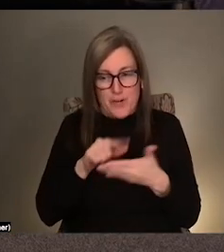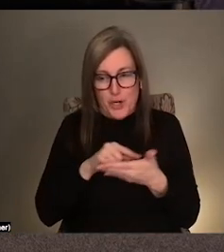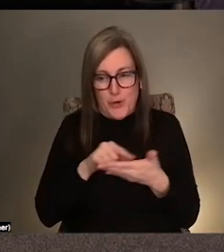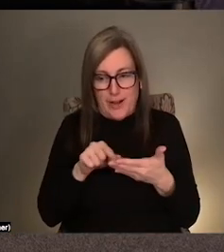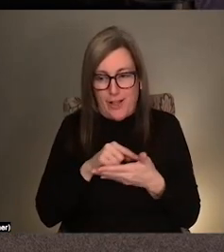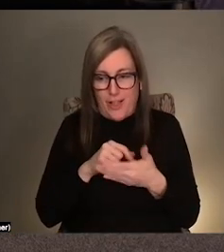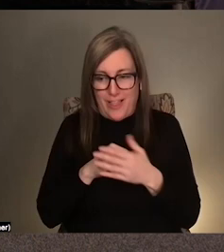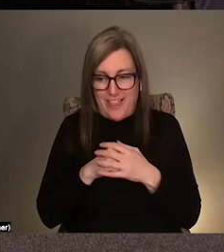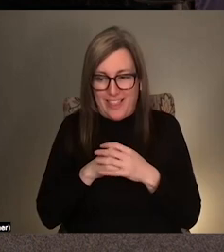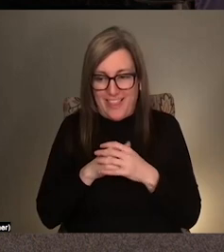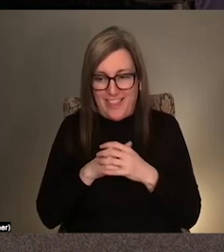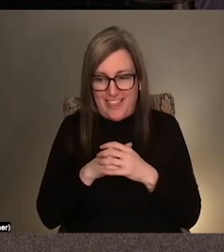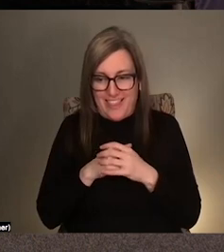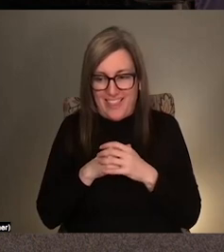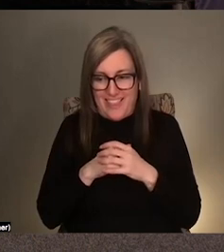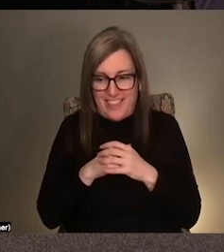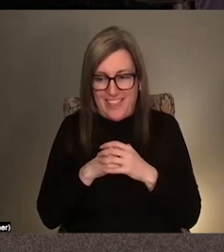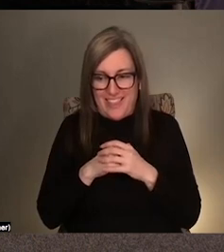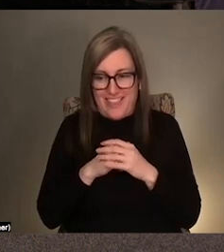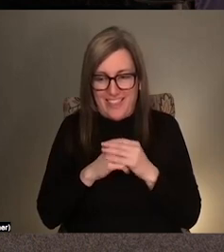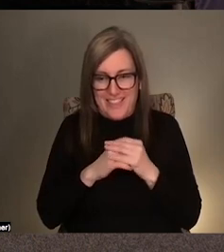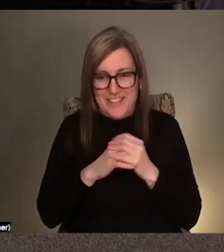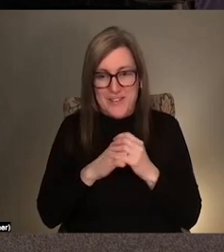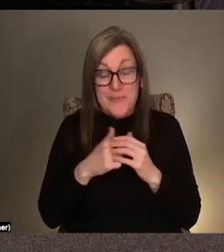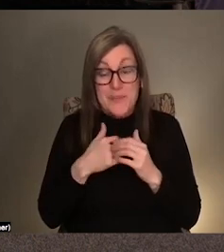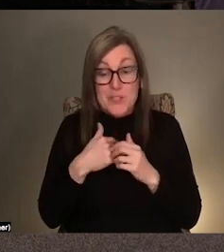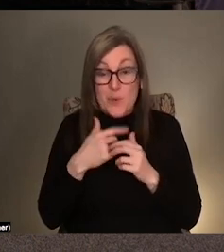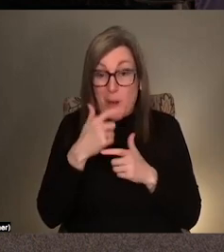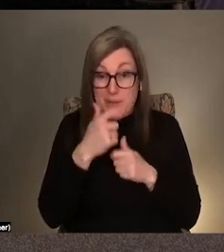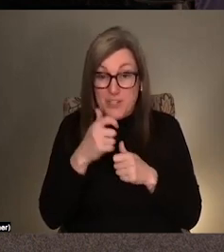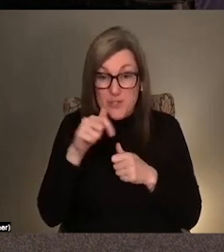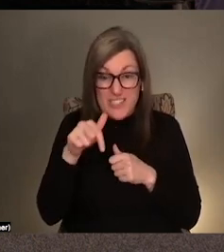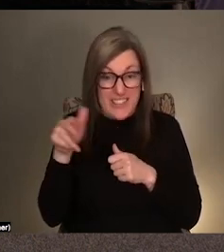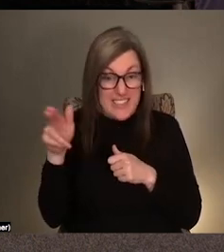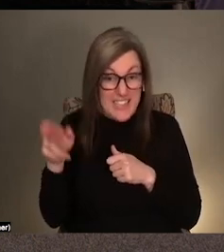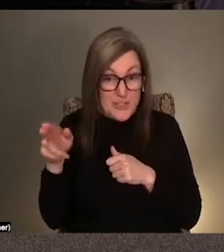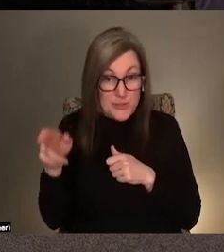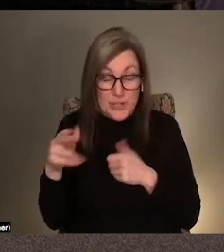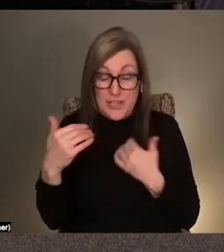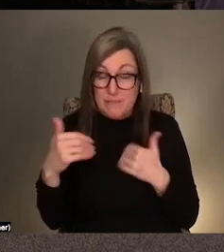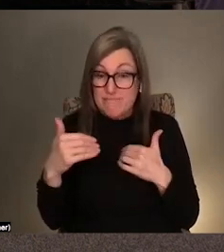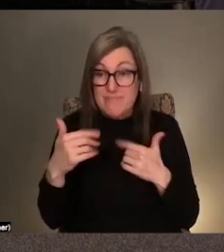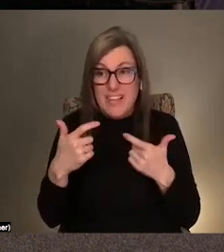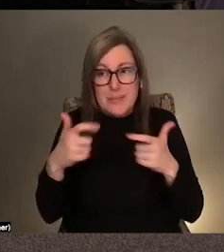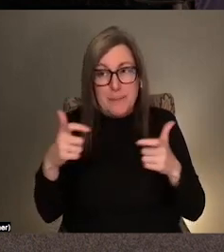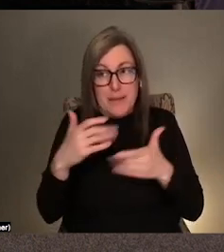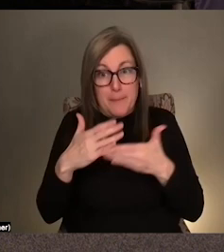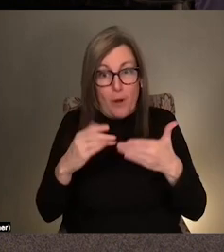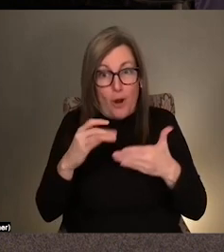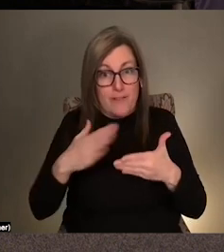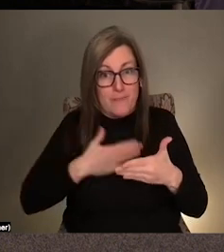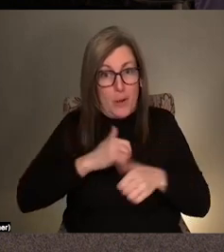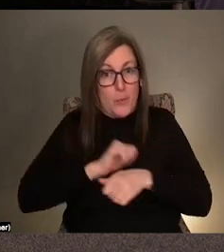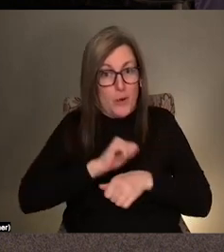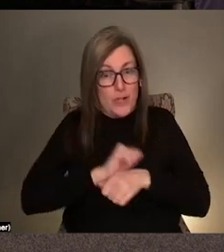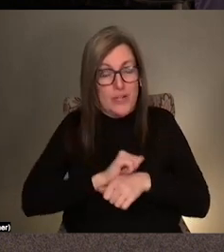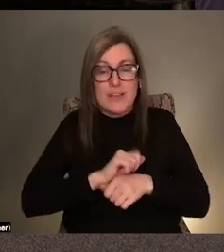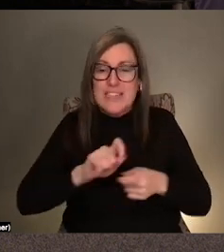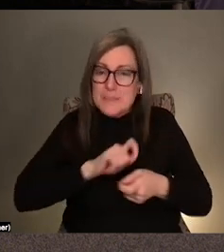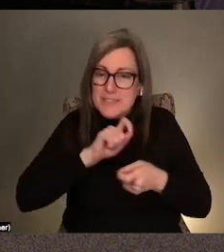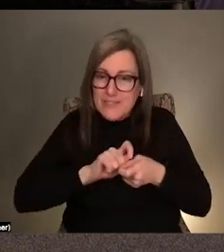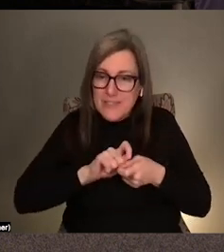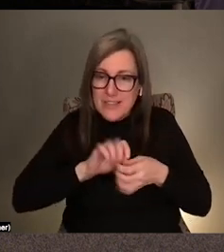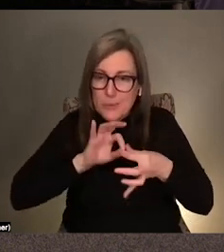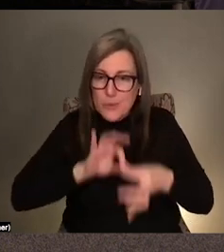um, and I'm interested in its history and it, yeah, it's, it's a big part of part of my work, particularly around that,